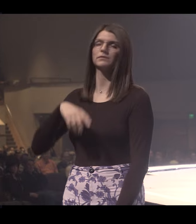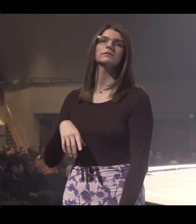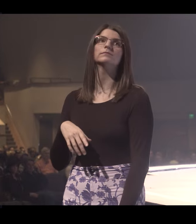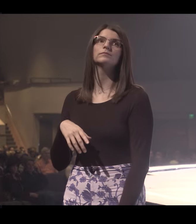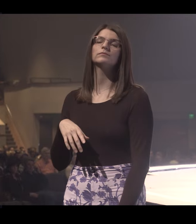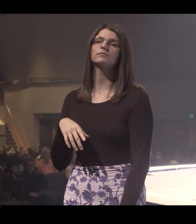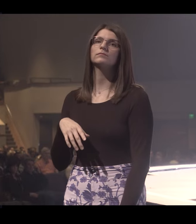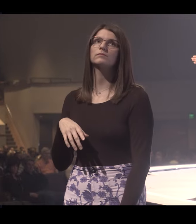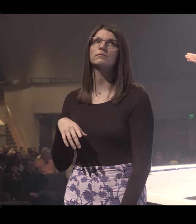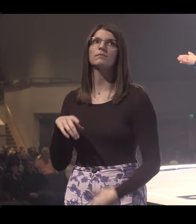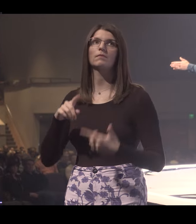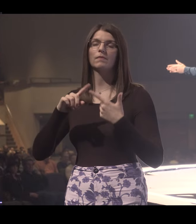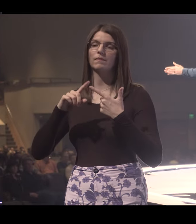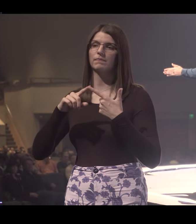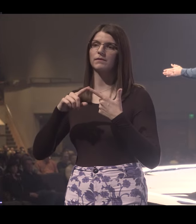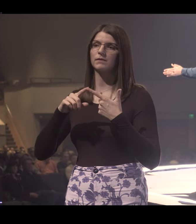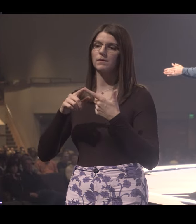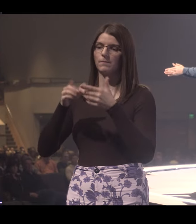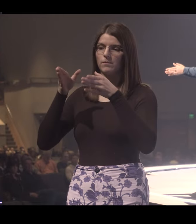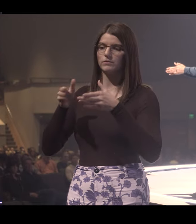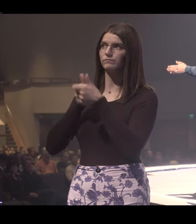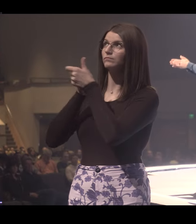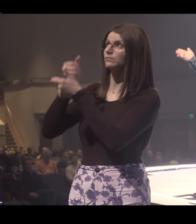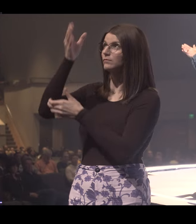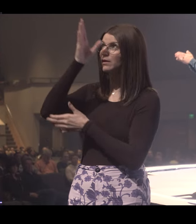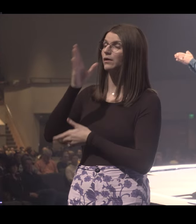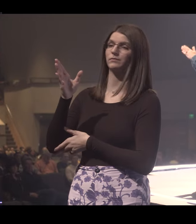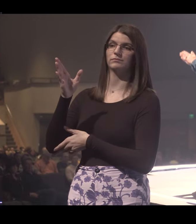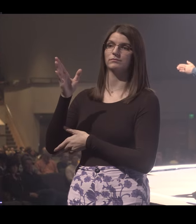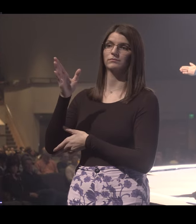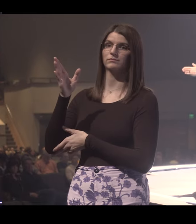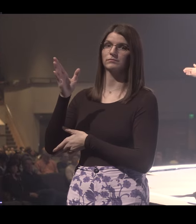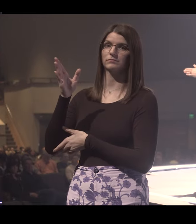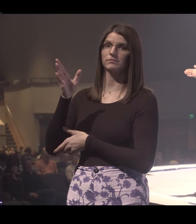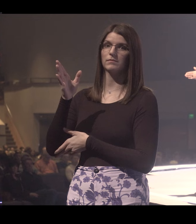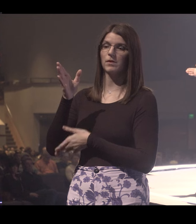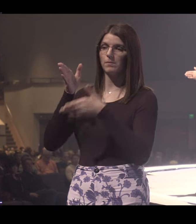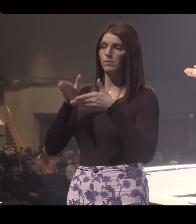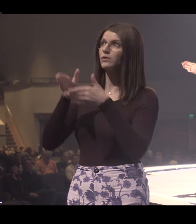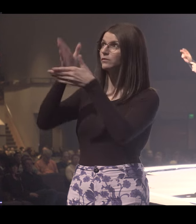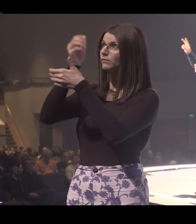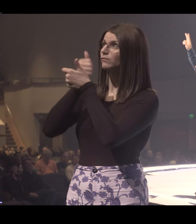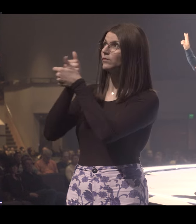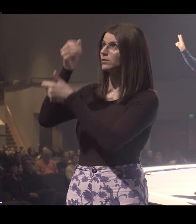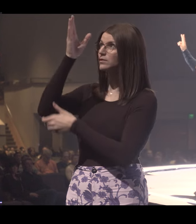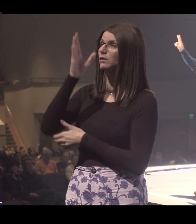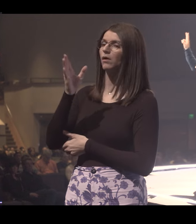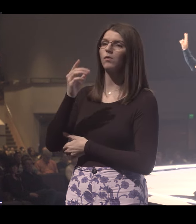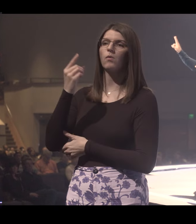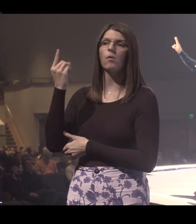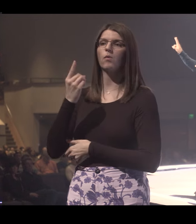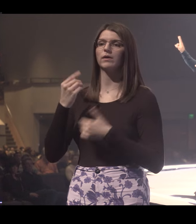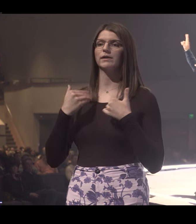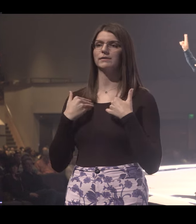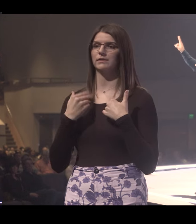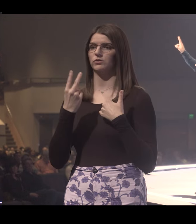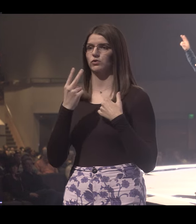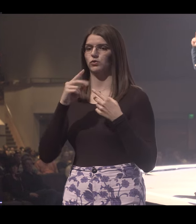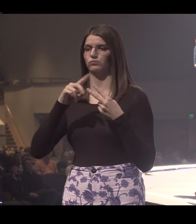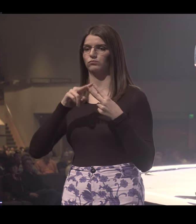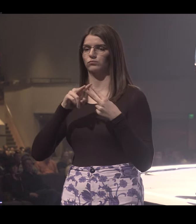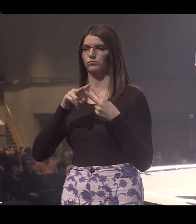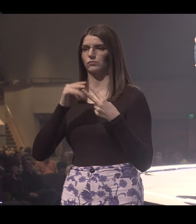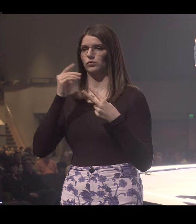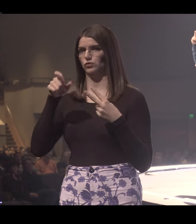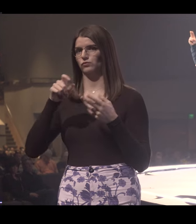principle number two, a wise person is a godly person. And a godly person always has these two traits.